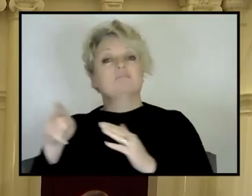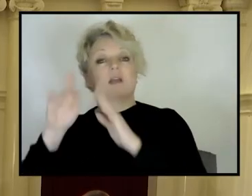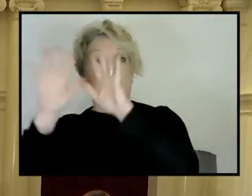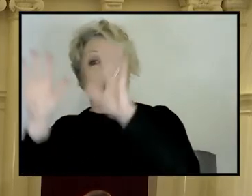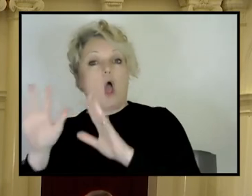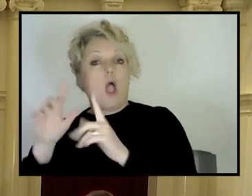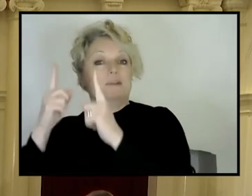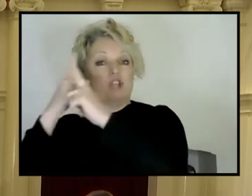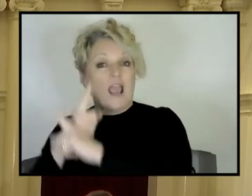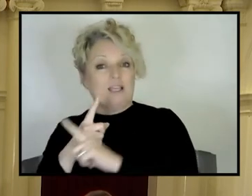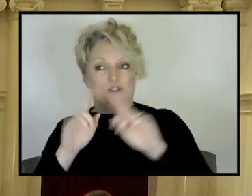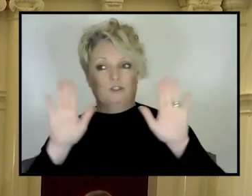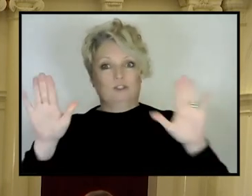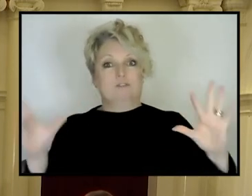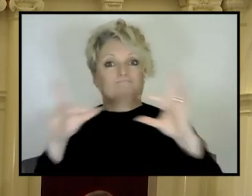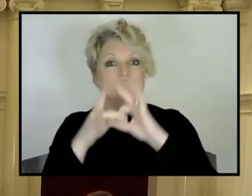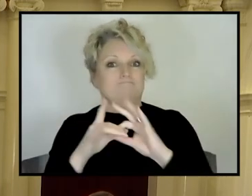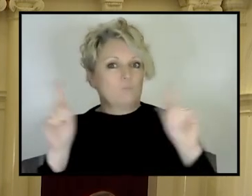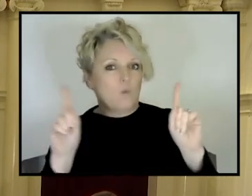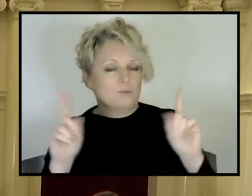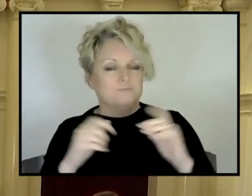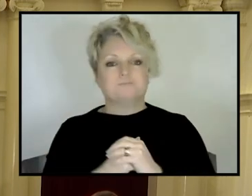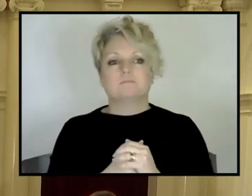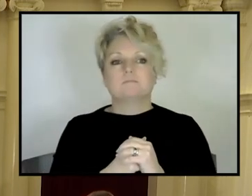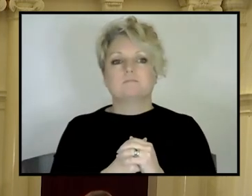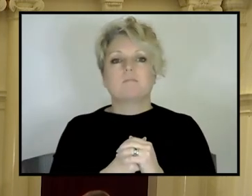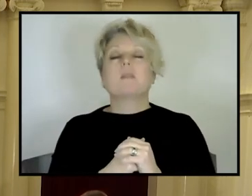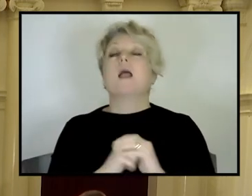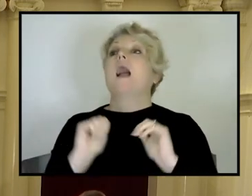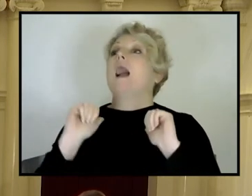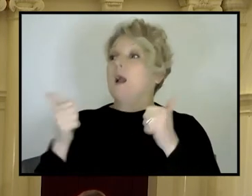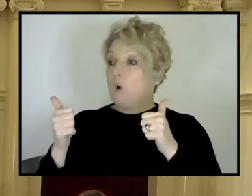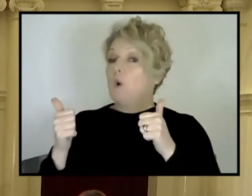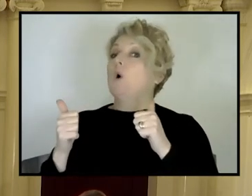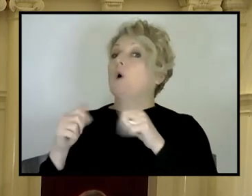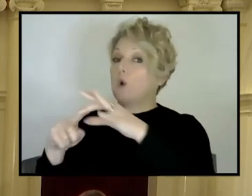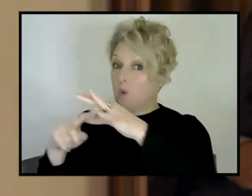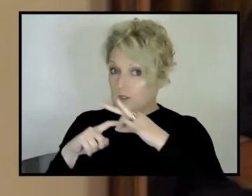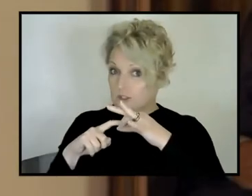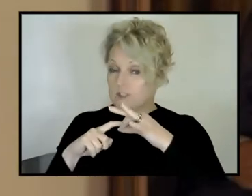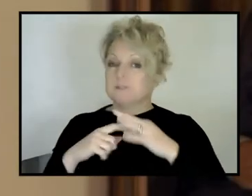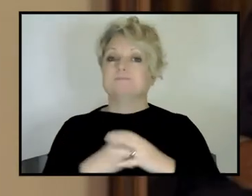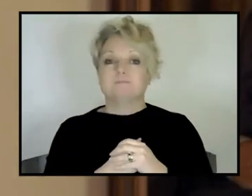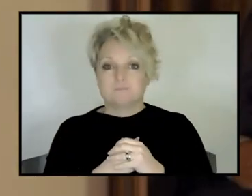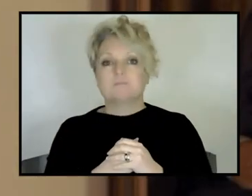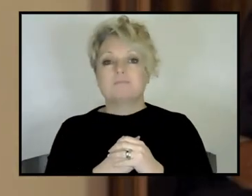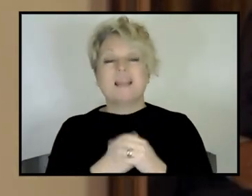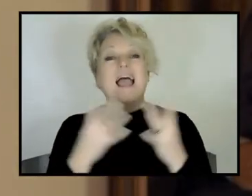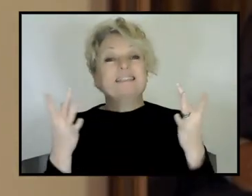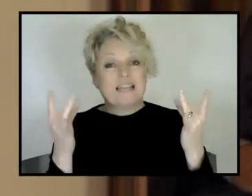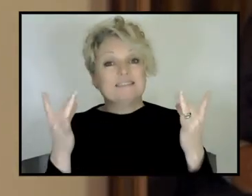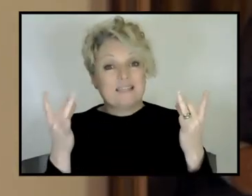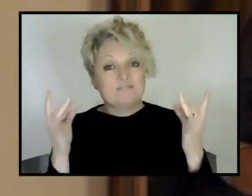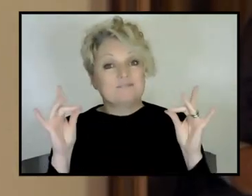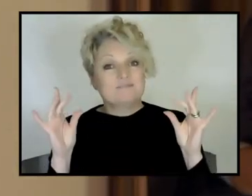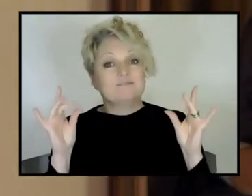Bill, you want to start with that's a great question, uh, and a sort of a sensitive one in some ways. Um,